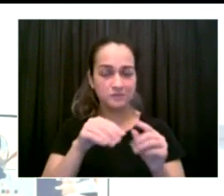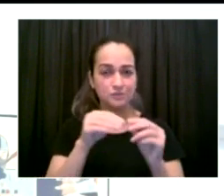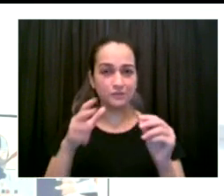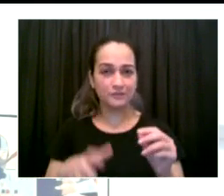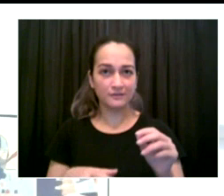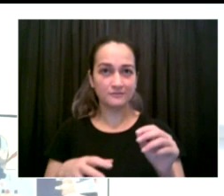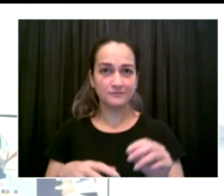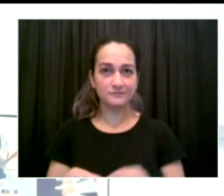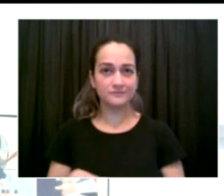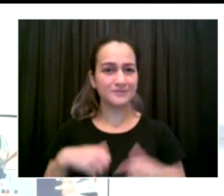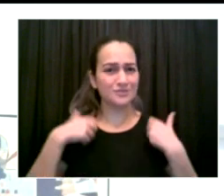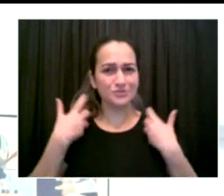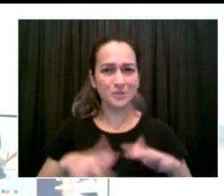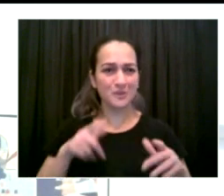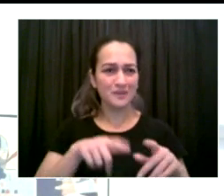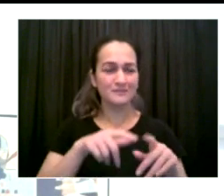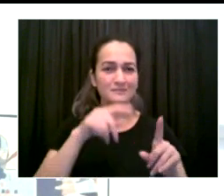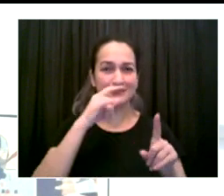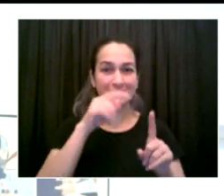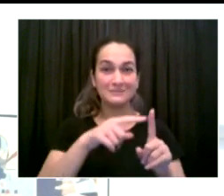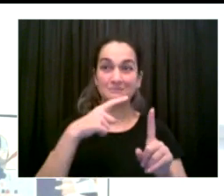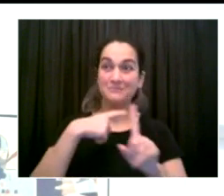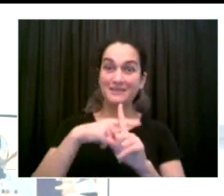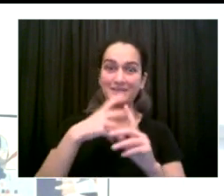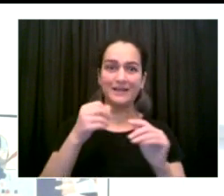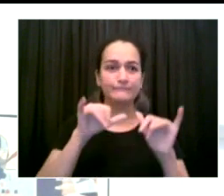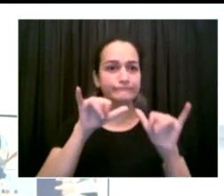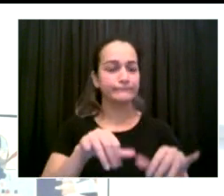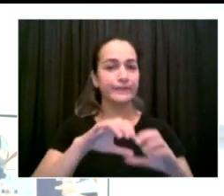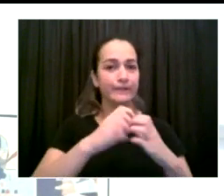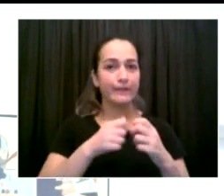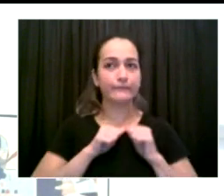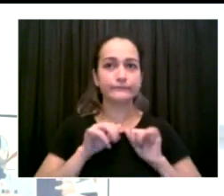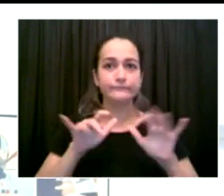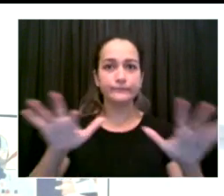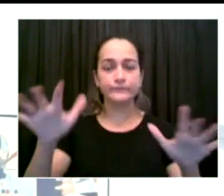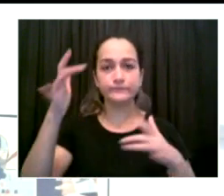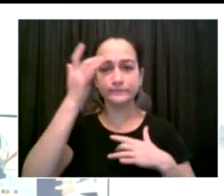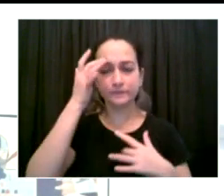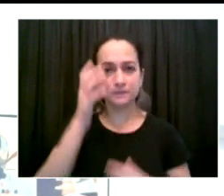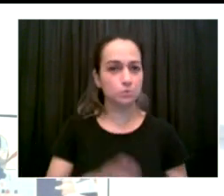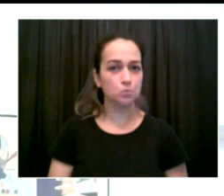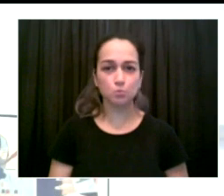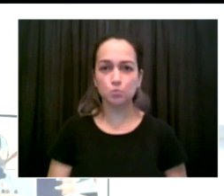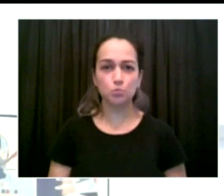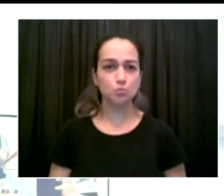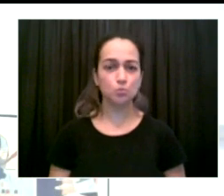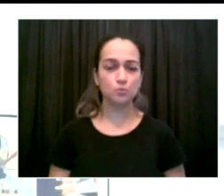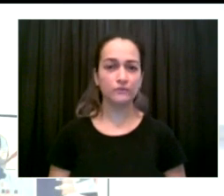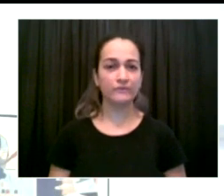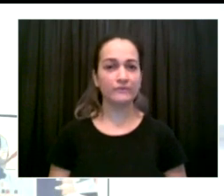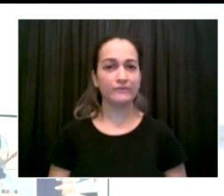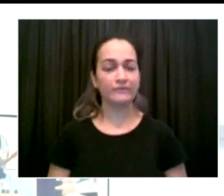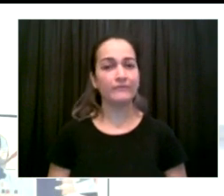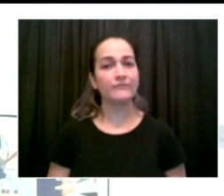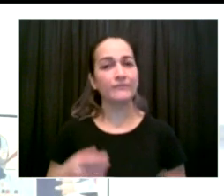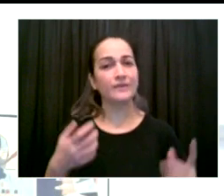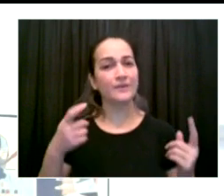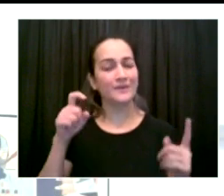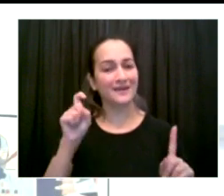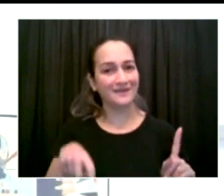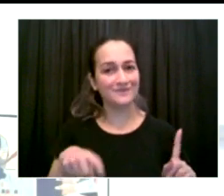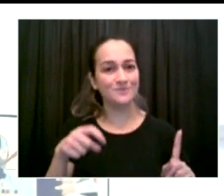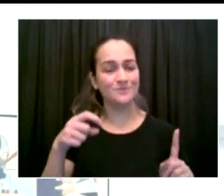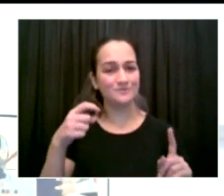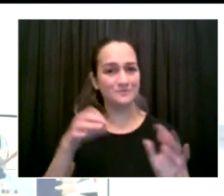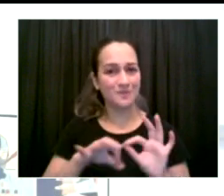classrooms and schools. And so that is how we have decided to enact the isolation and quarantine policies